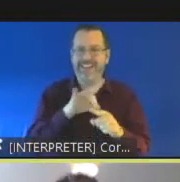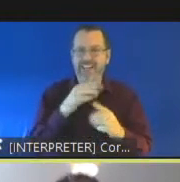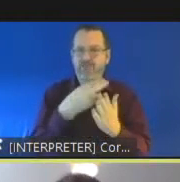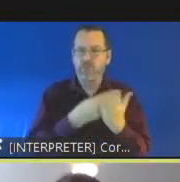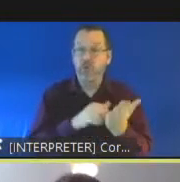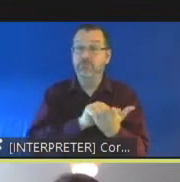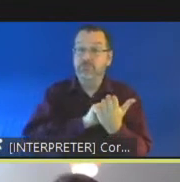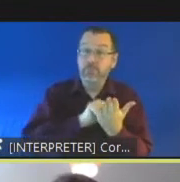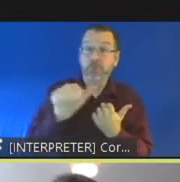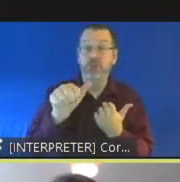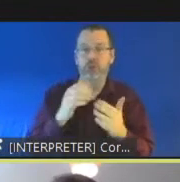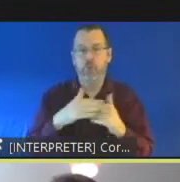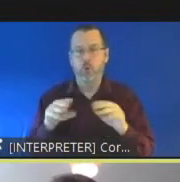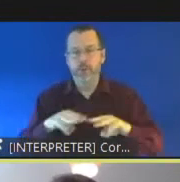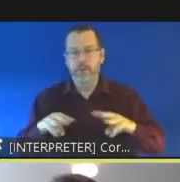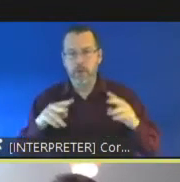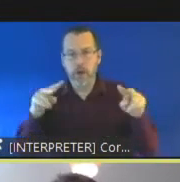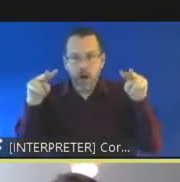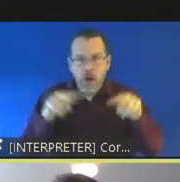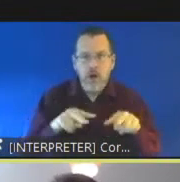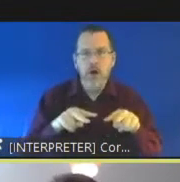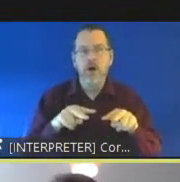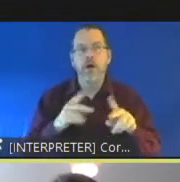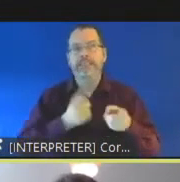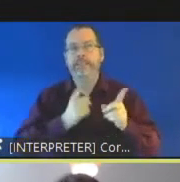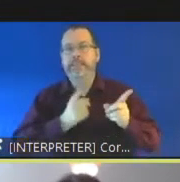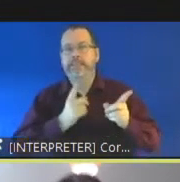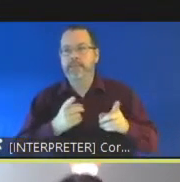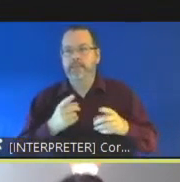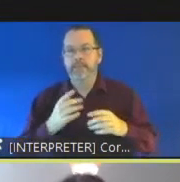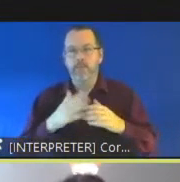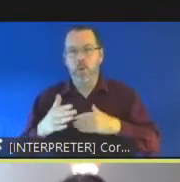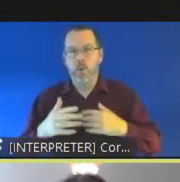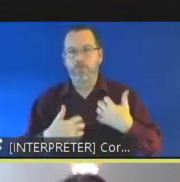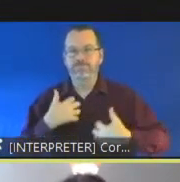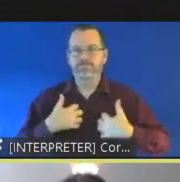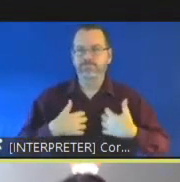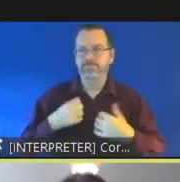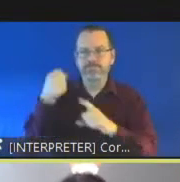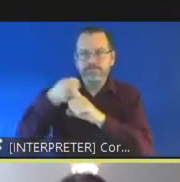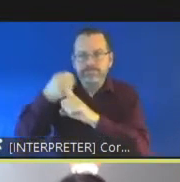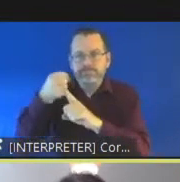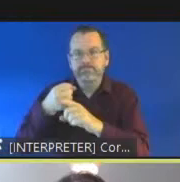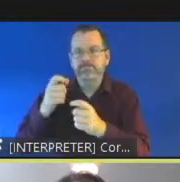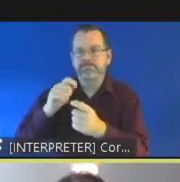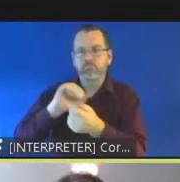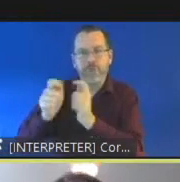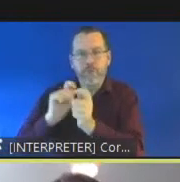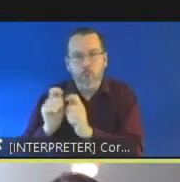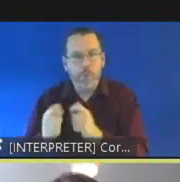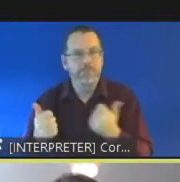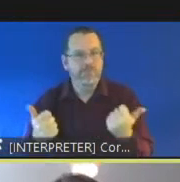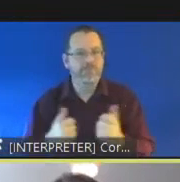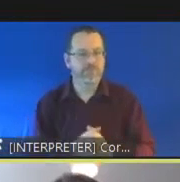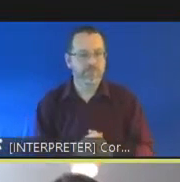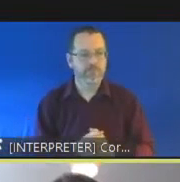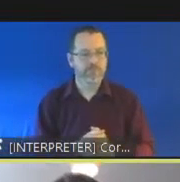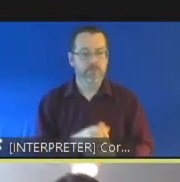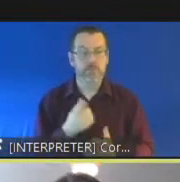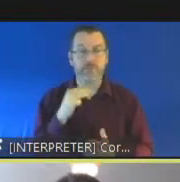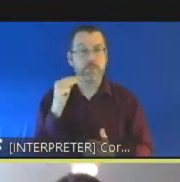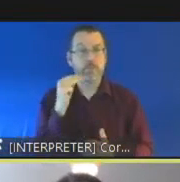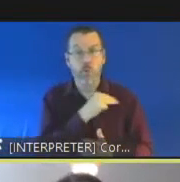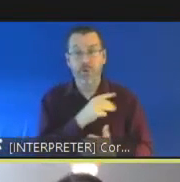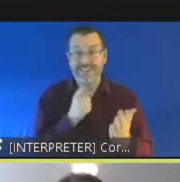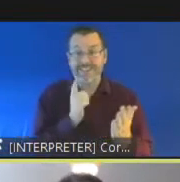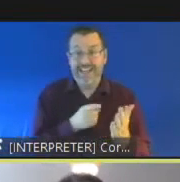them to try and advocate for change and reform to resource um reform as well so it's very significant that we have in this